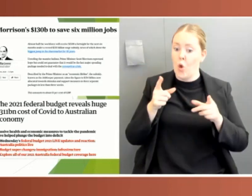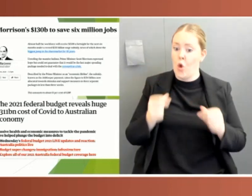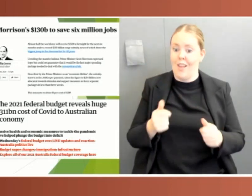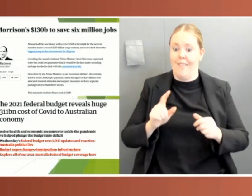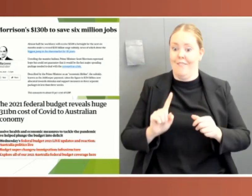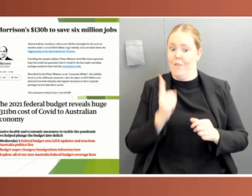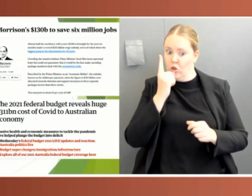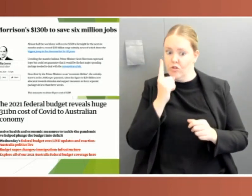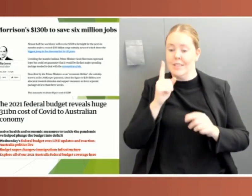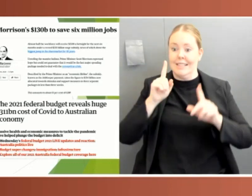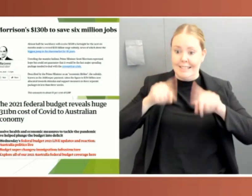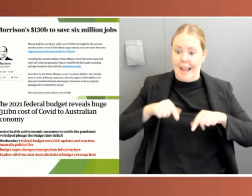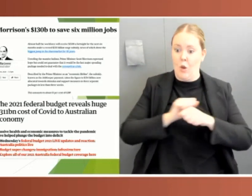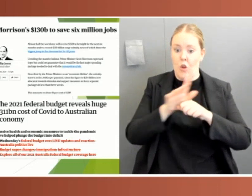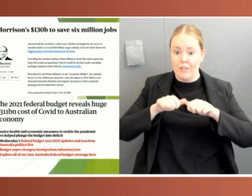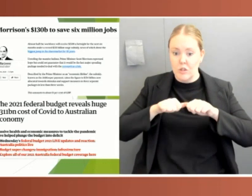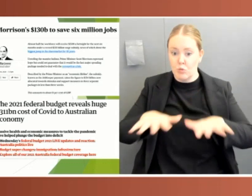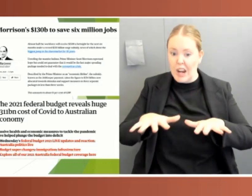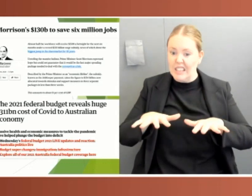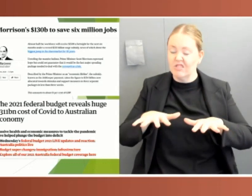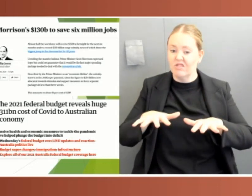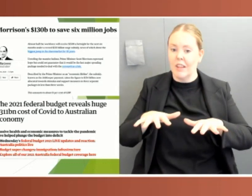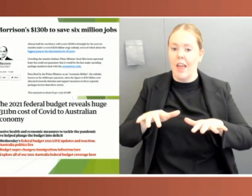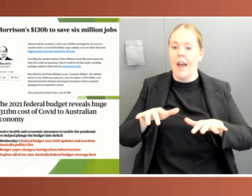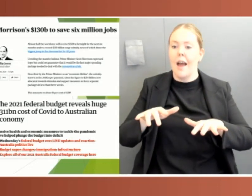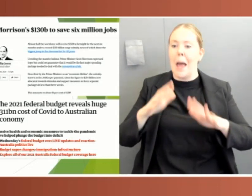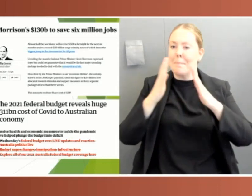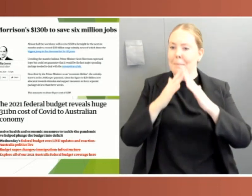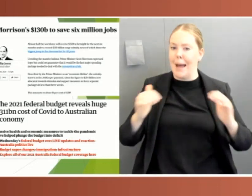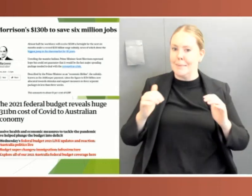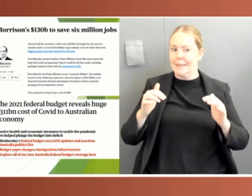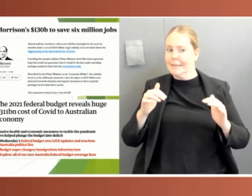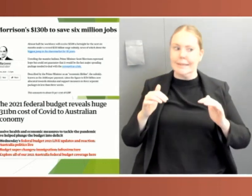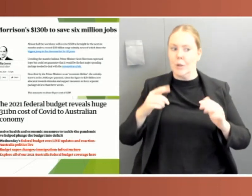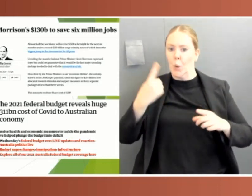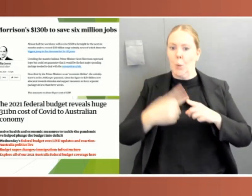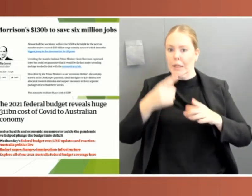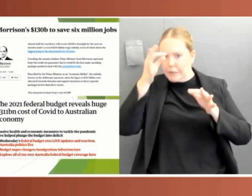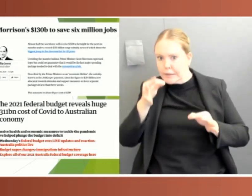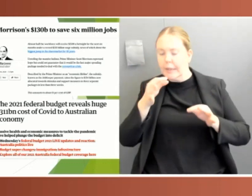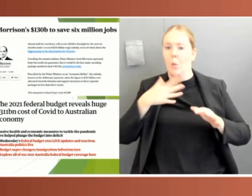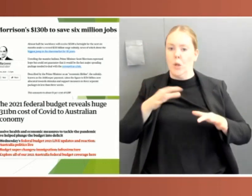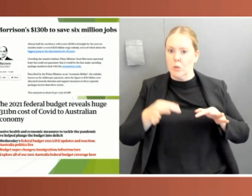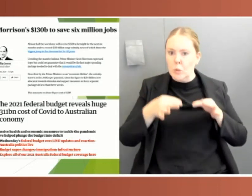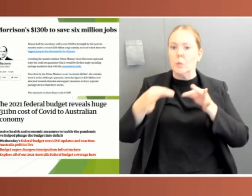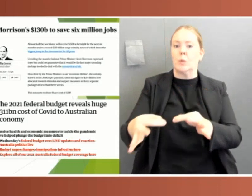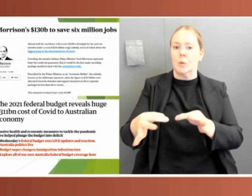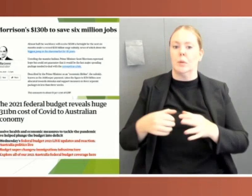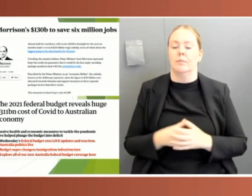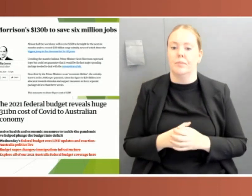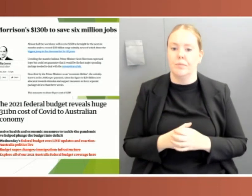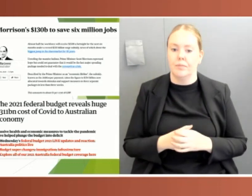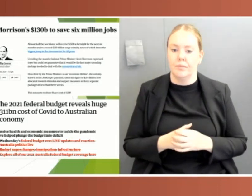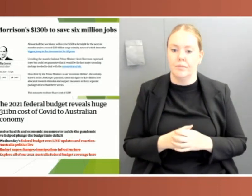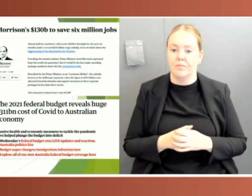Parliaments across Australia were quick to adjourn. However, our analysis shows, or suggests, I should say, that government suspended Parliament to evade accountability.